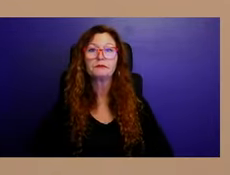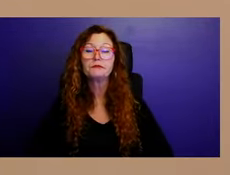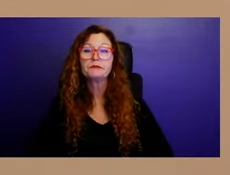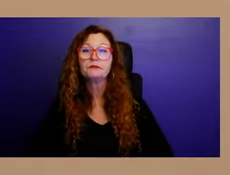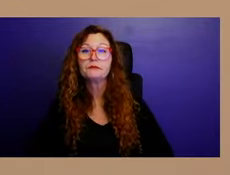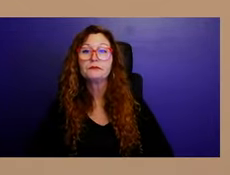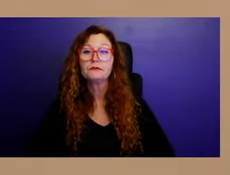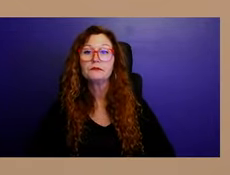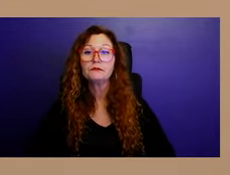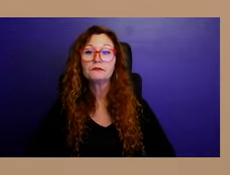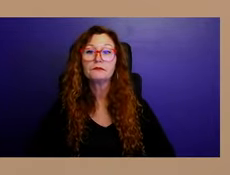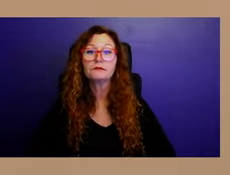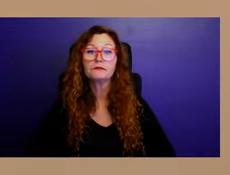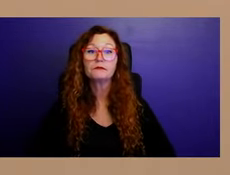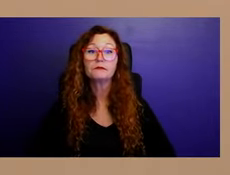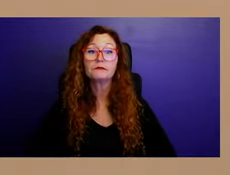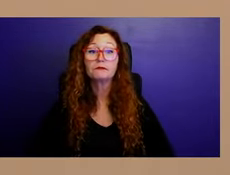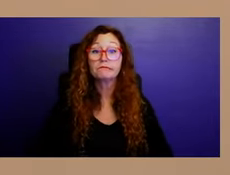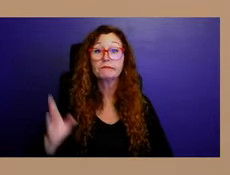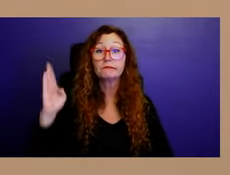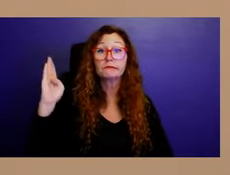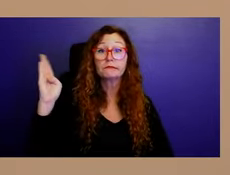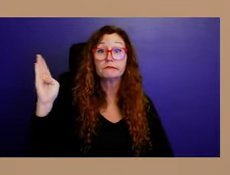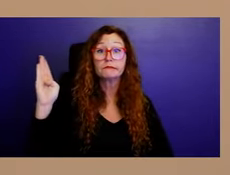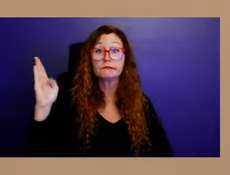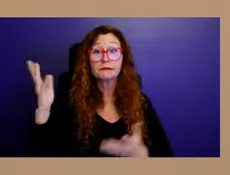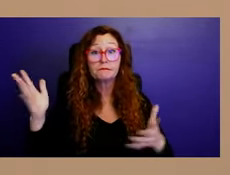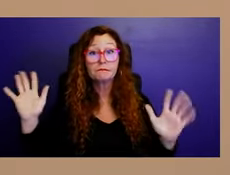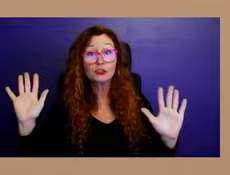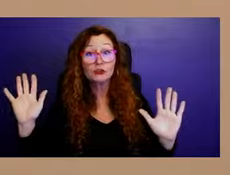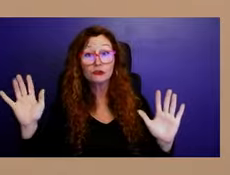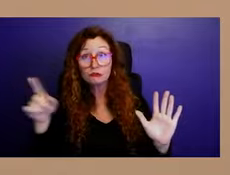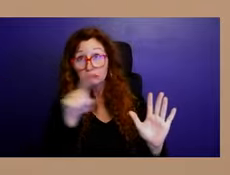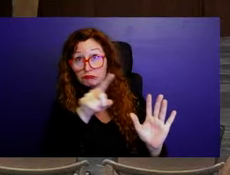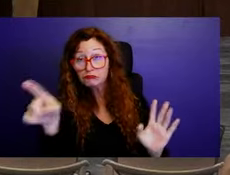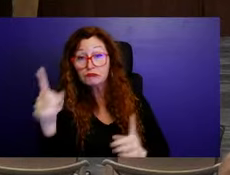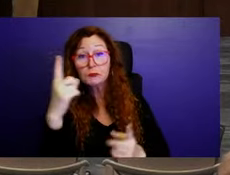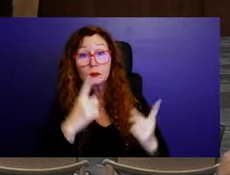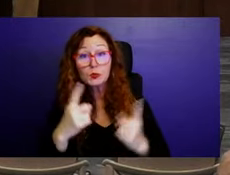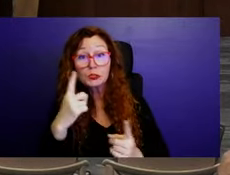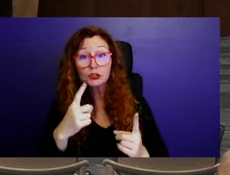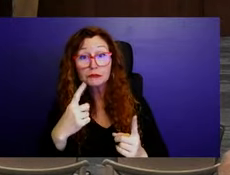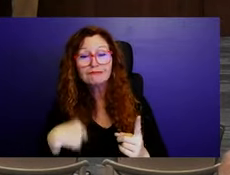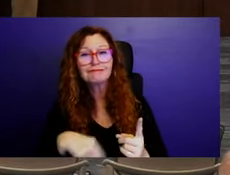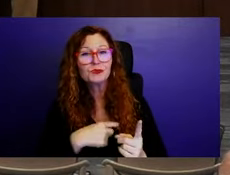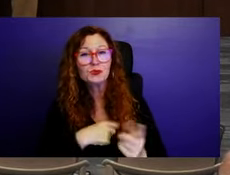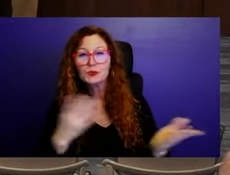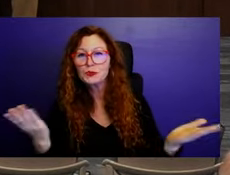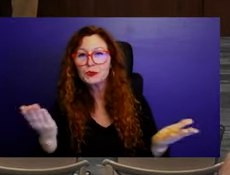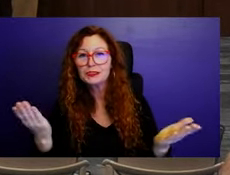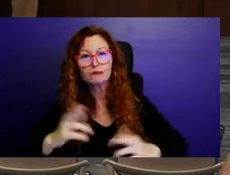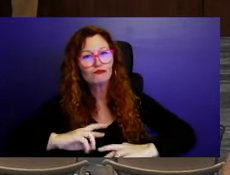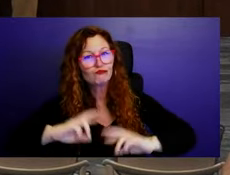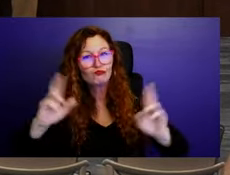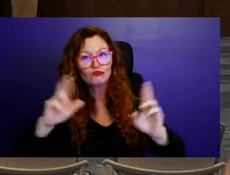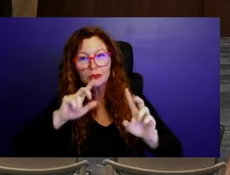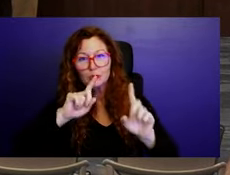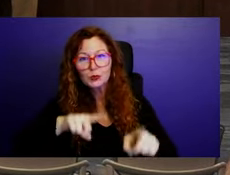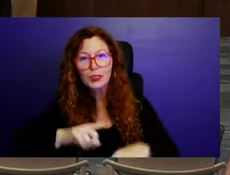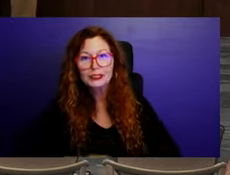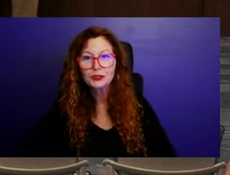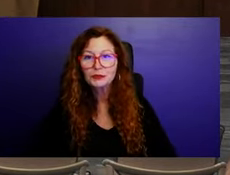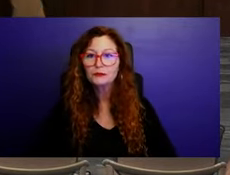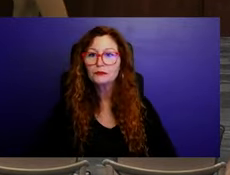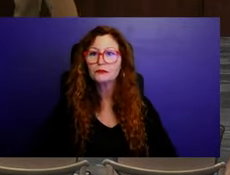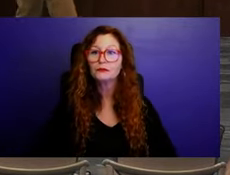This concludes my presentation. Staff is available for any questions you may have. All right, thank you. We will have time for questions, but let's go to the public